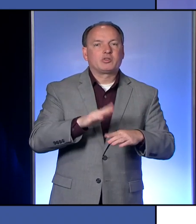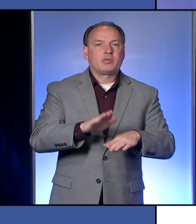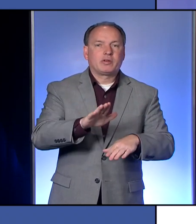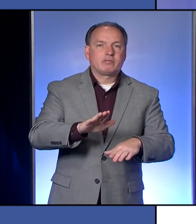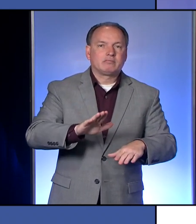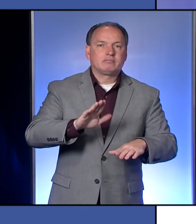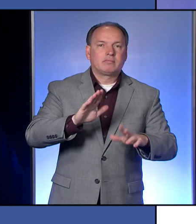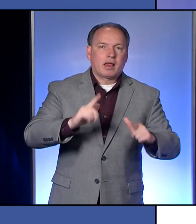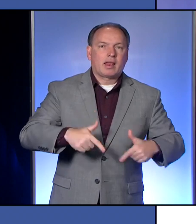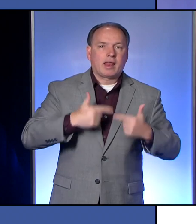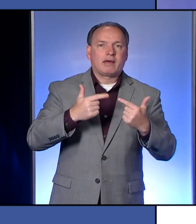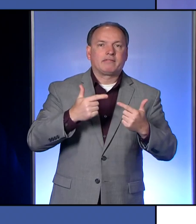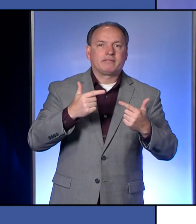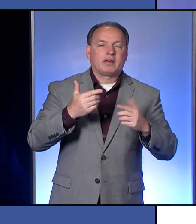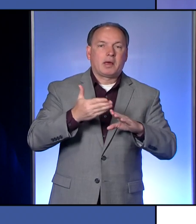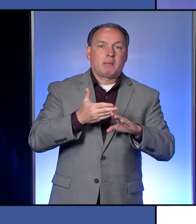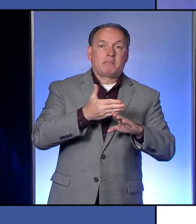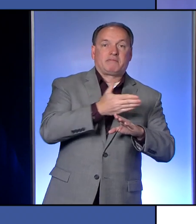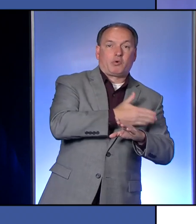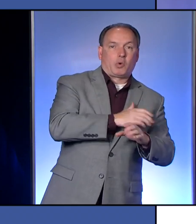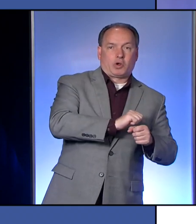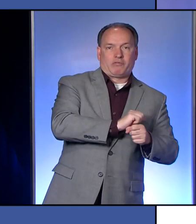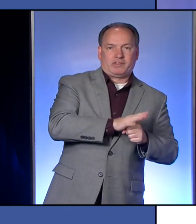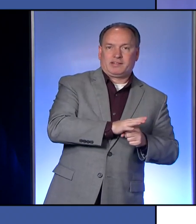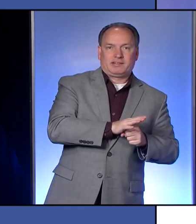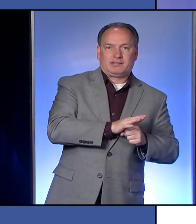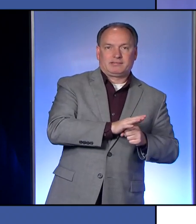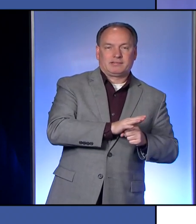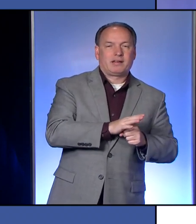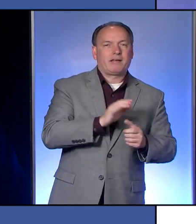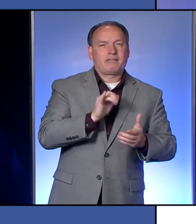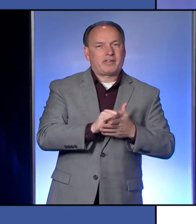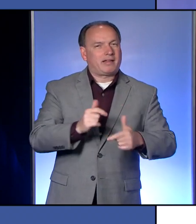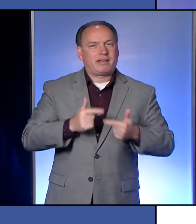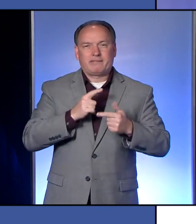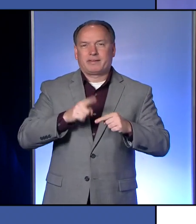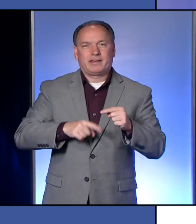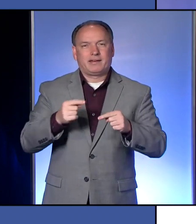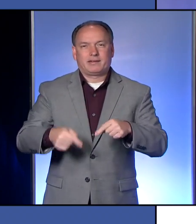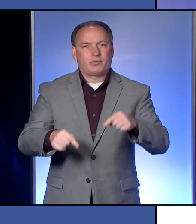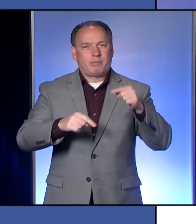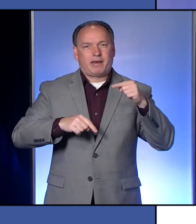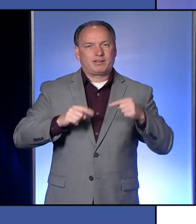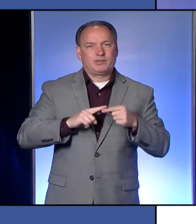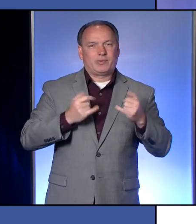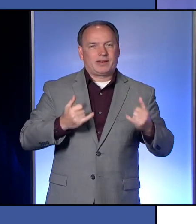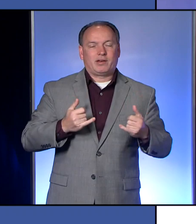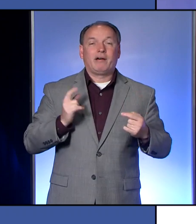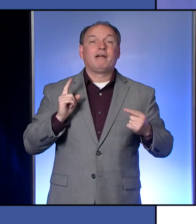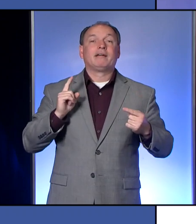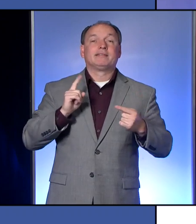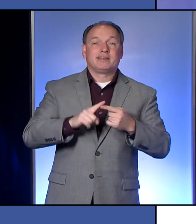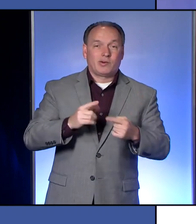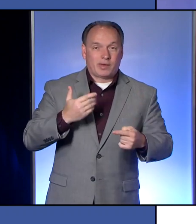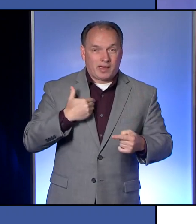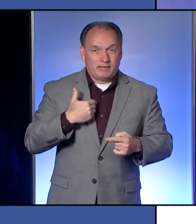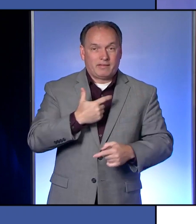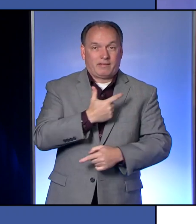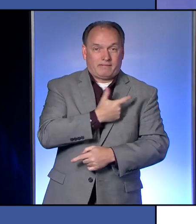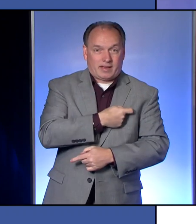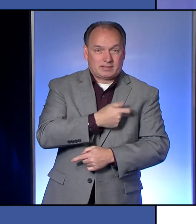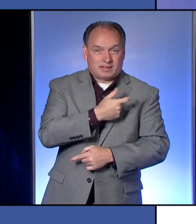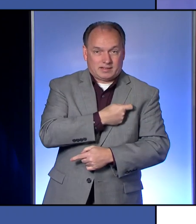life as we knew it prior to COVID-19. That life cannot be returned to at this point until we have a